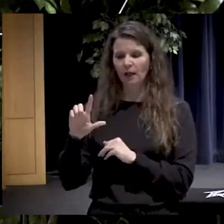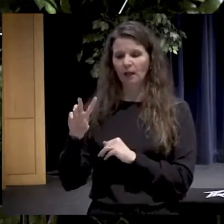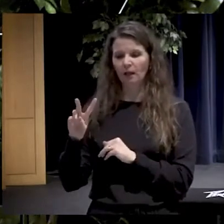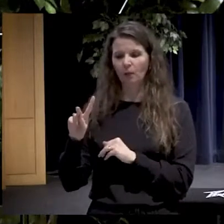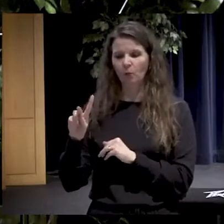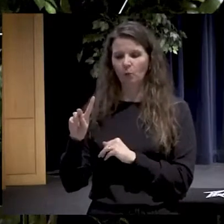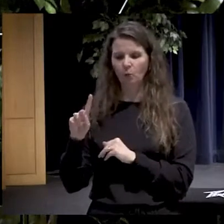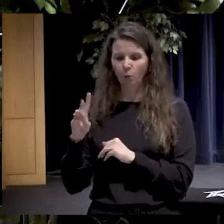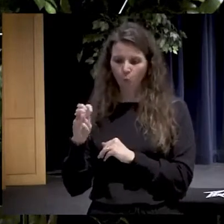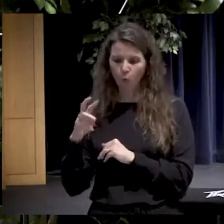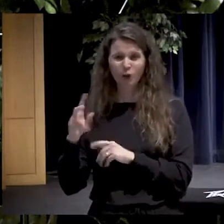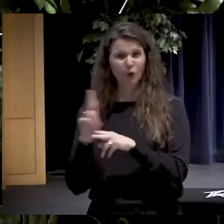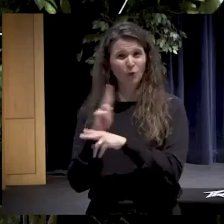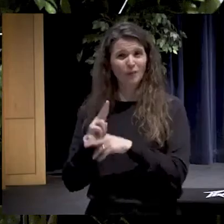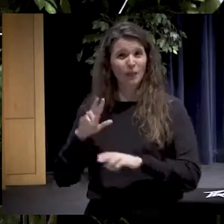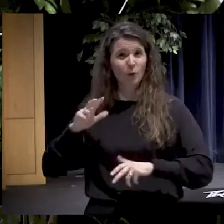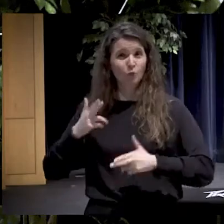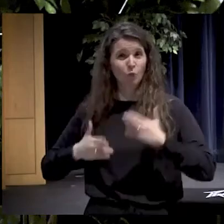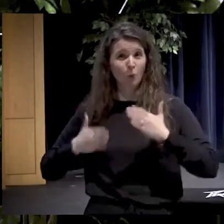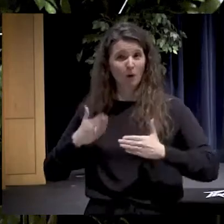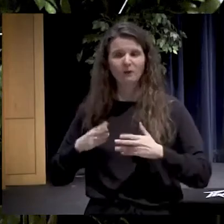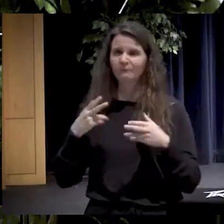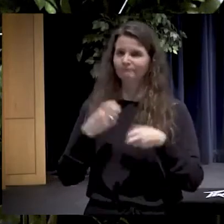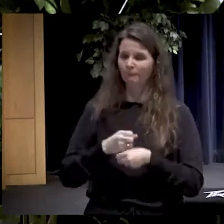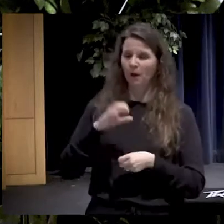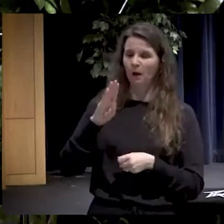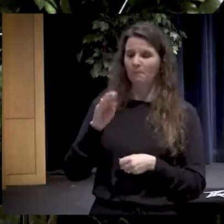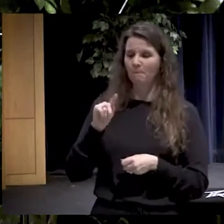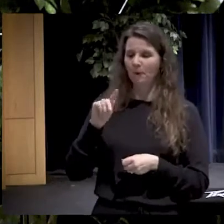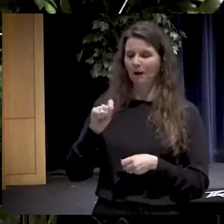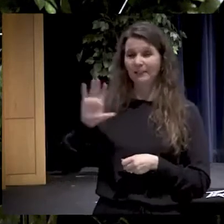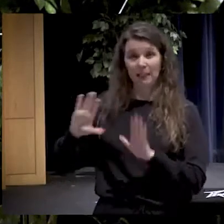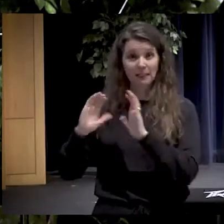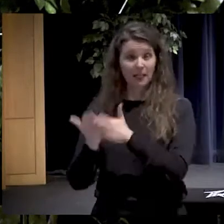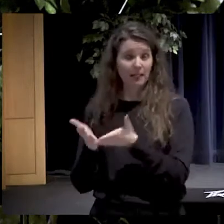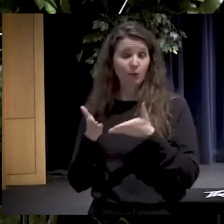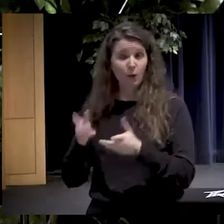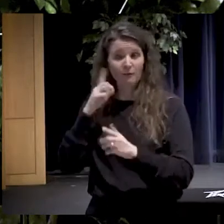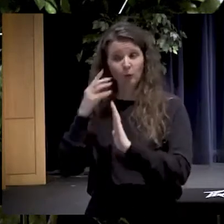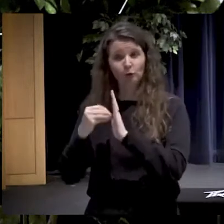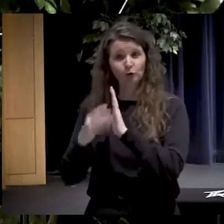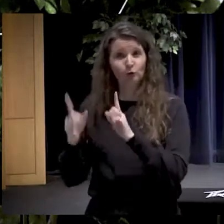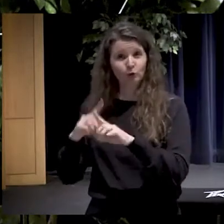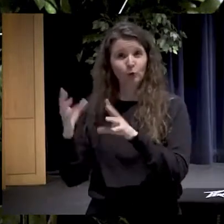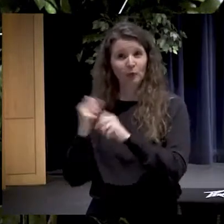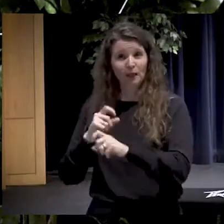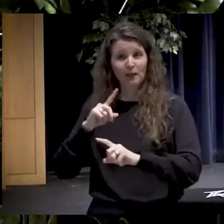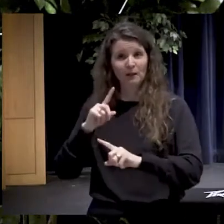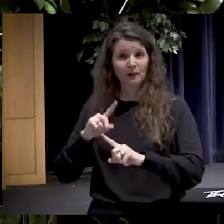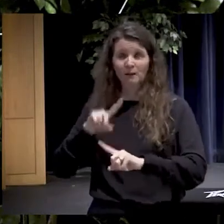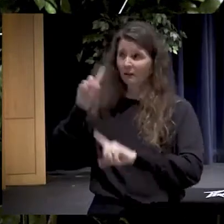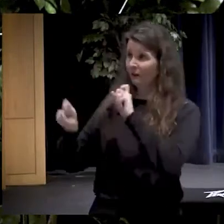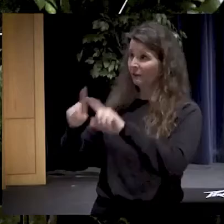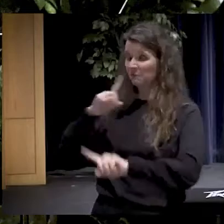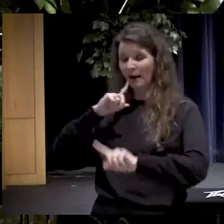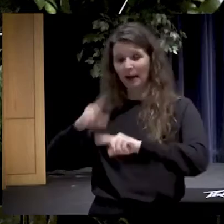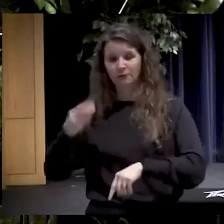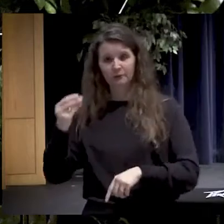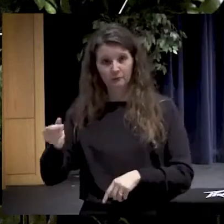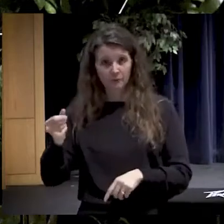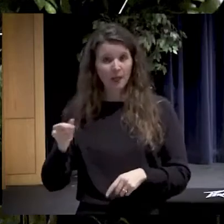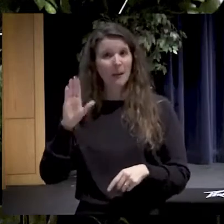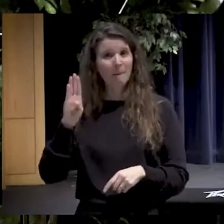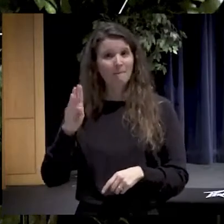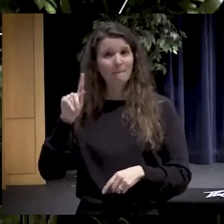aka bots, in his class as a way for his students to get answers to questions. Bot is a software program